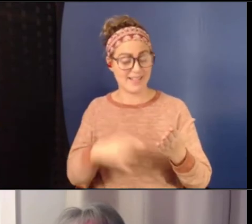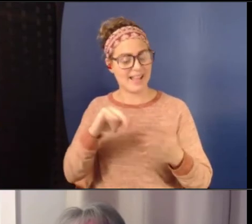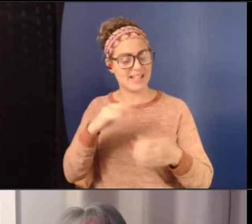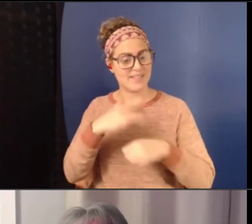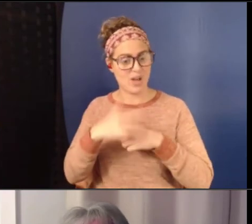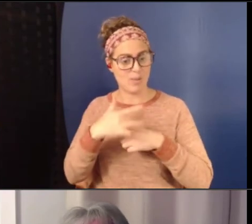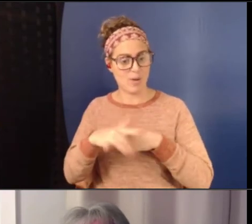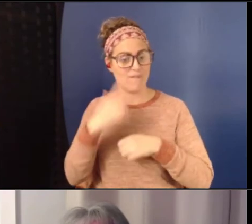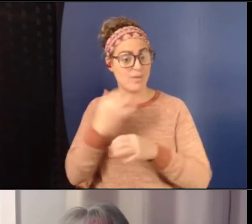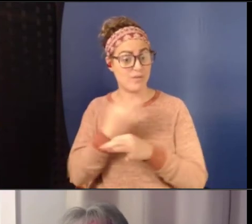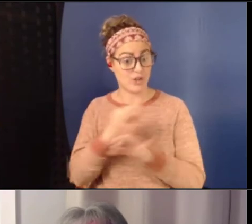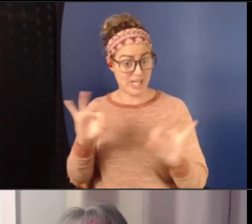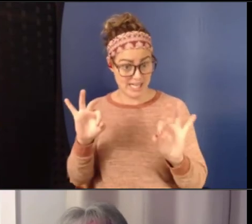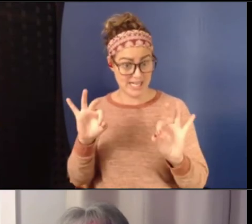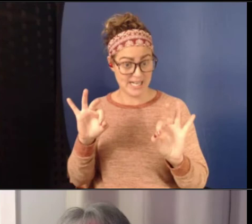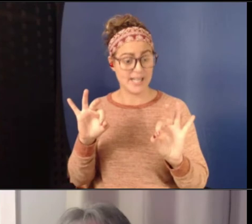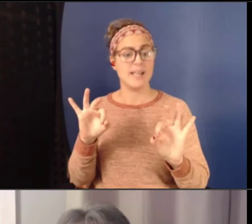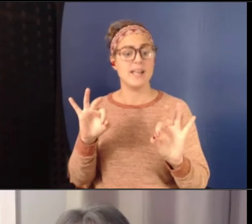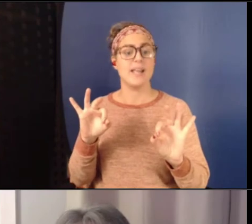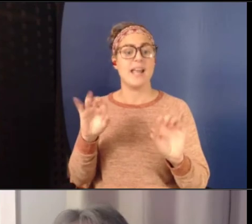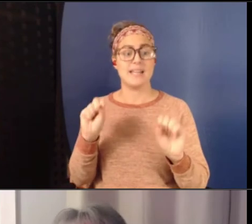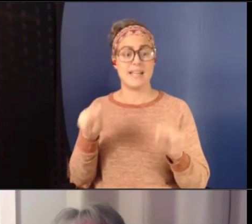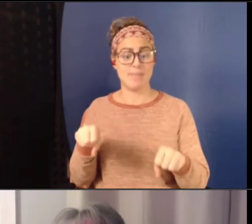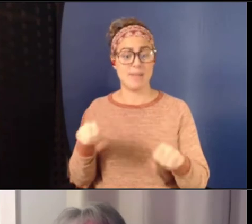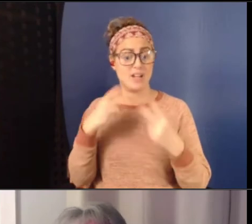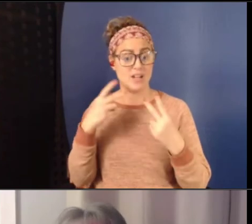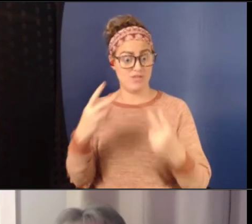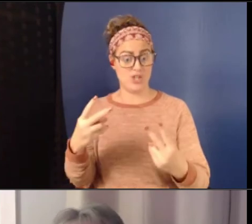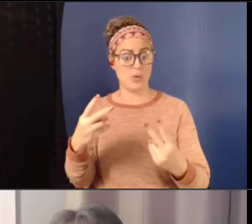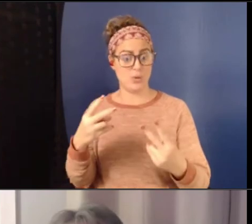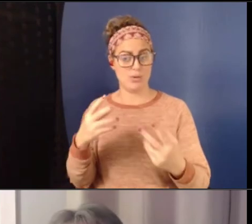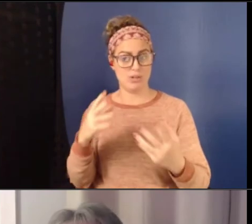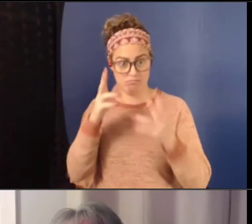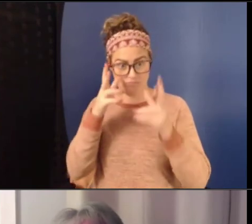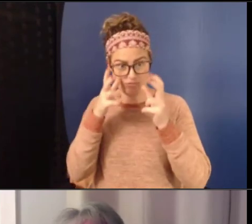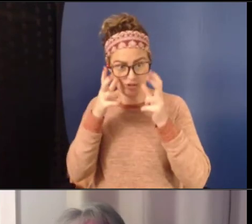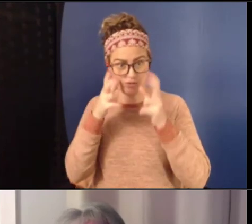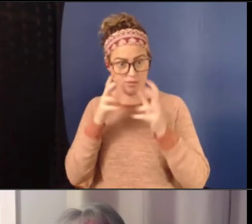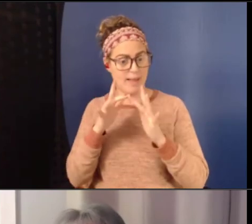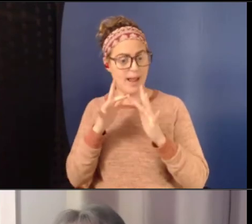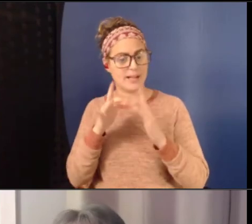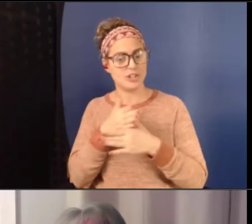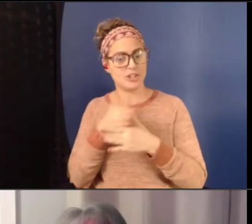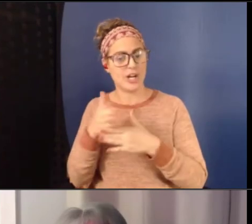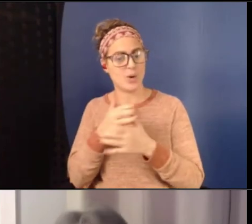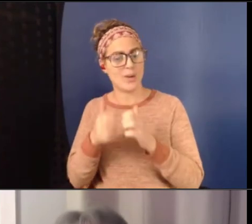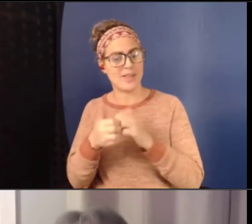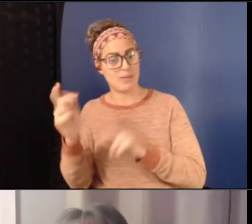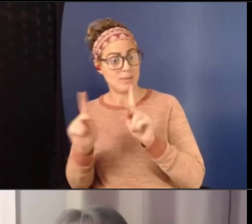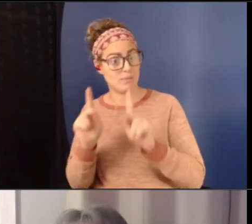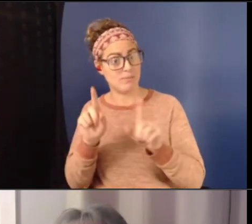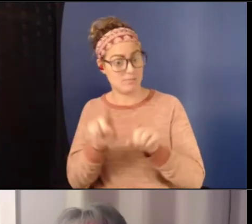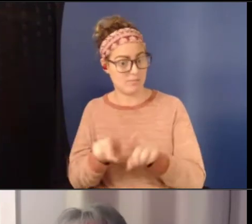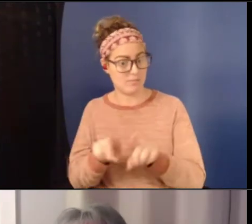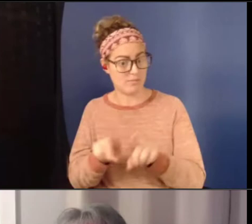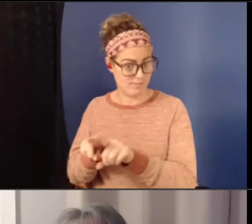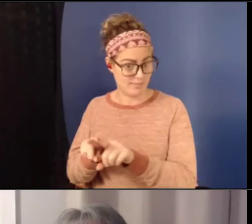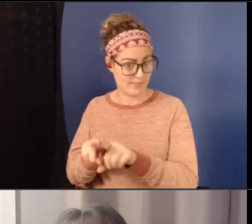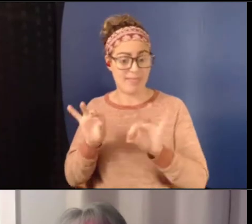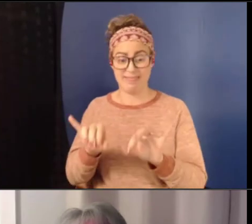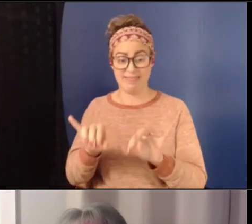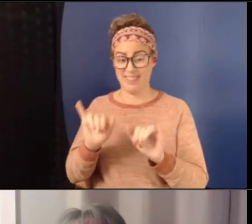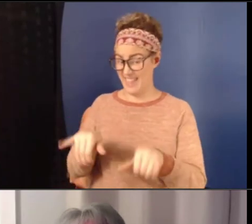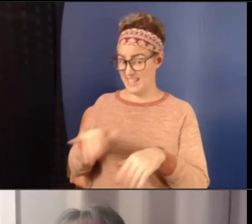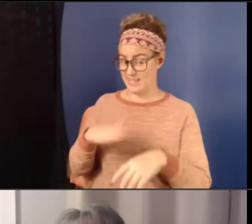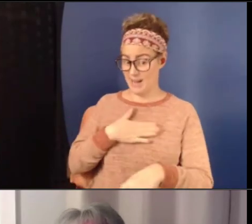and can be, um, viewed online and shared with others. So, um, that would be my suggestion.